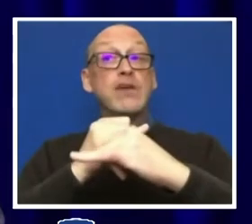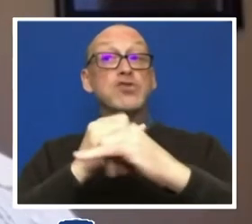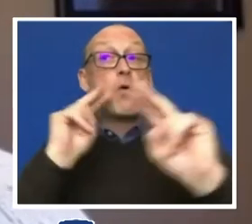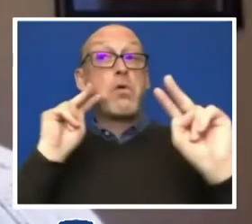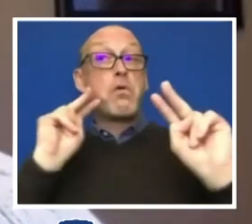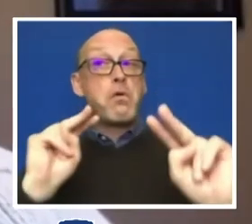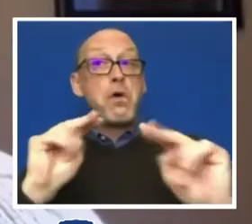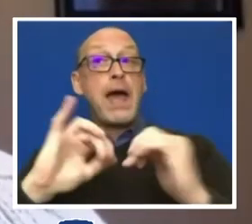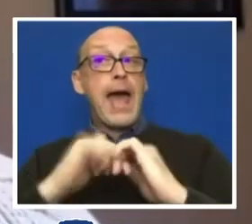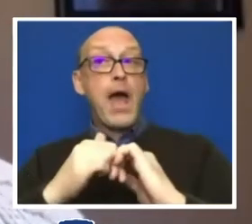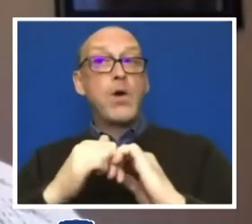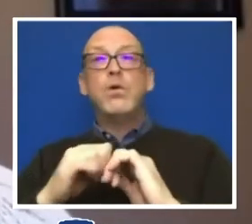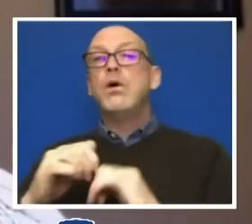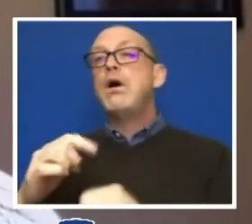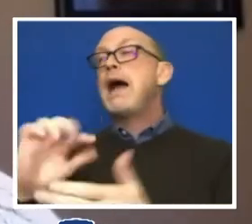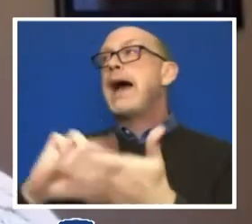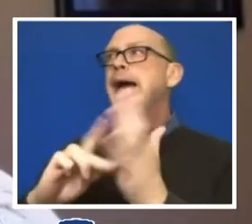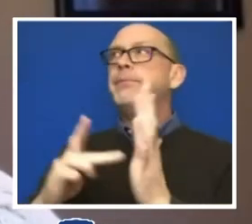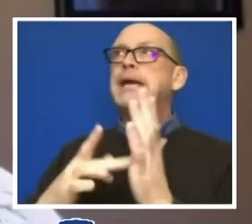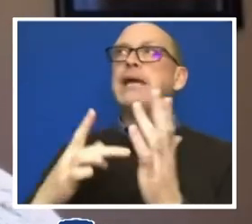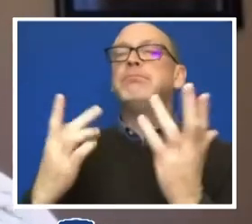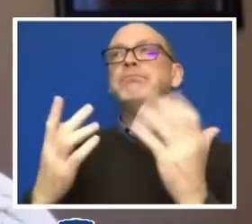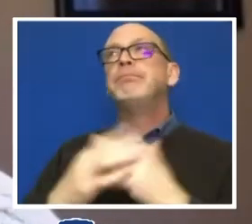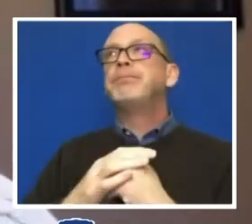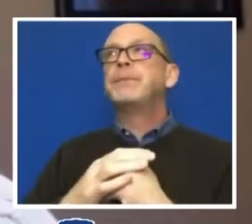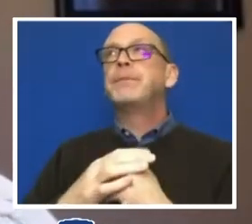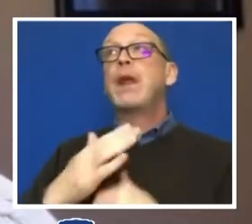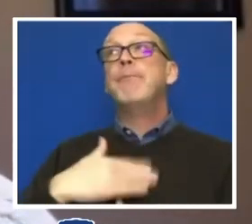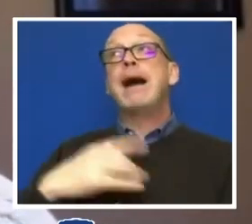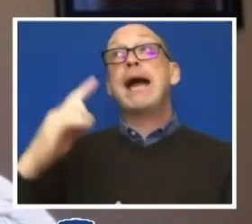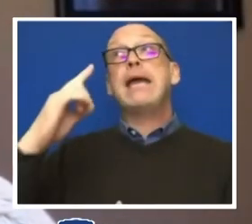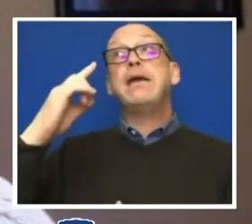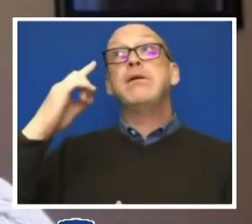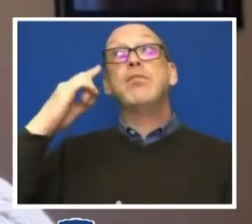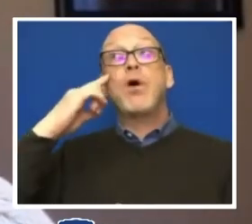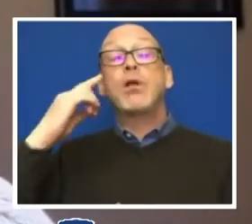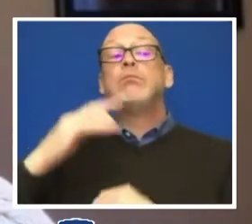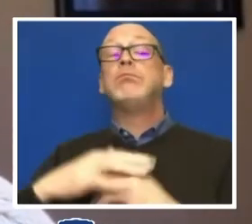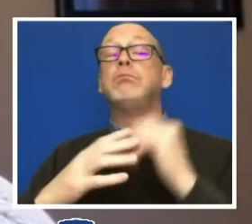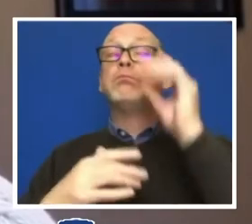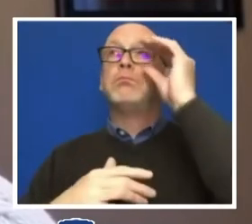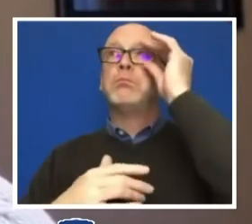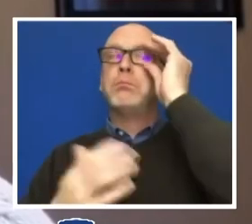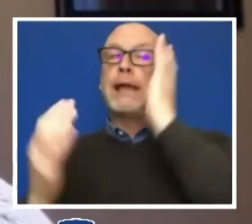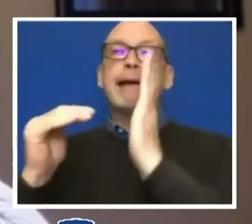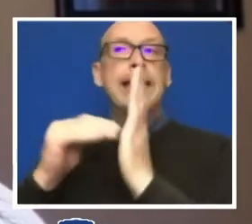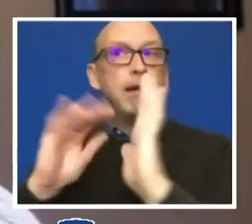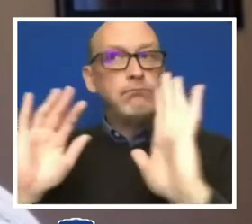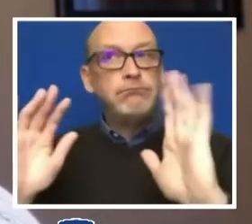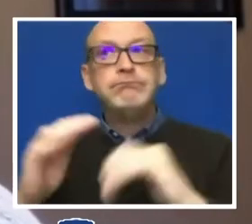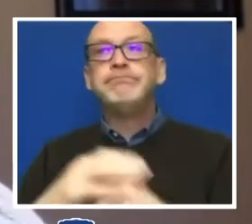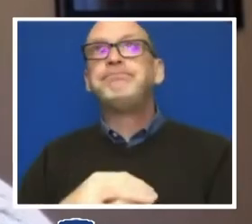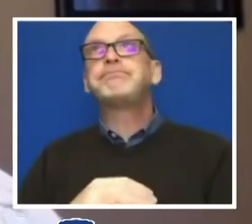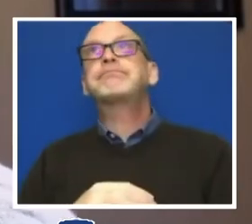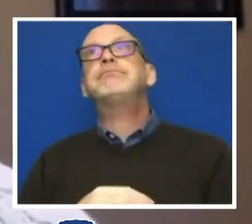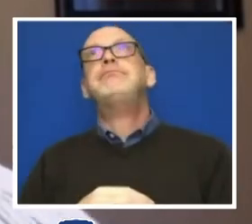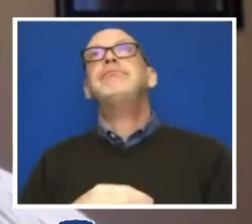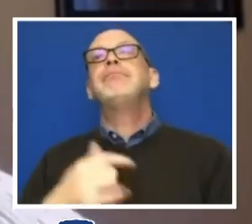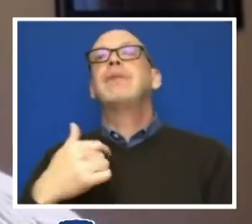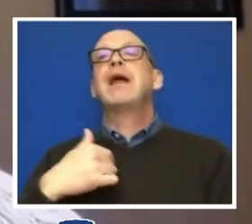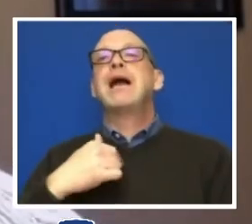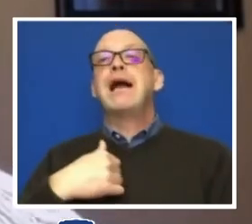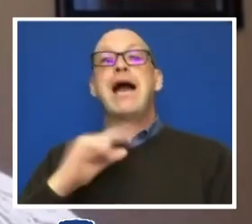Well, mean, so my sense would be that, and again, I should speak for only